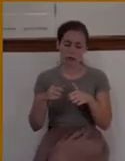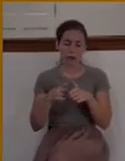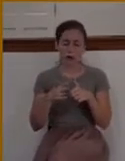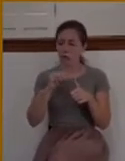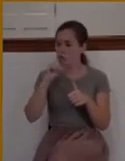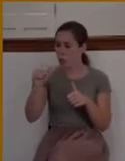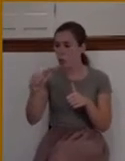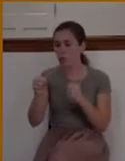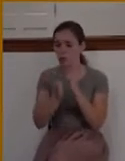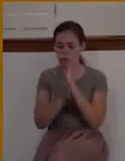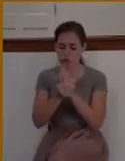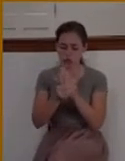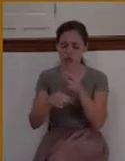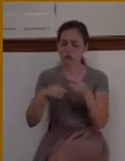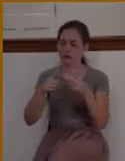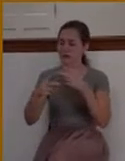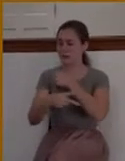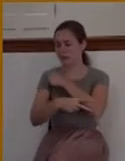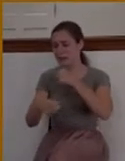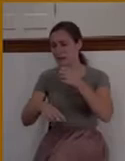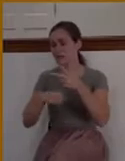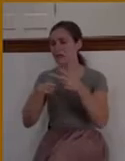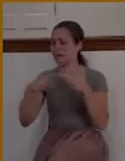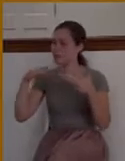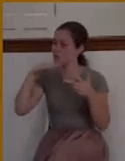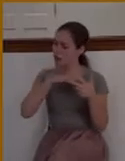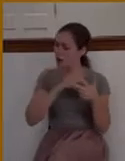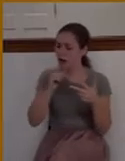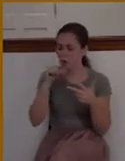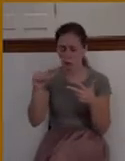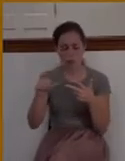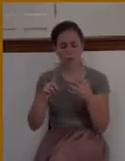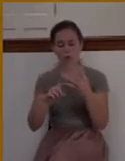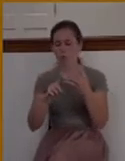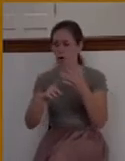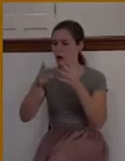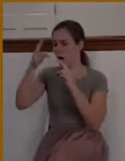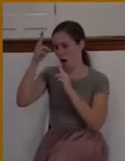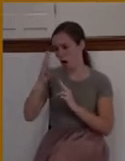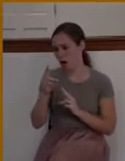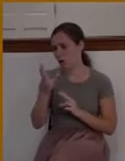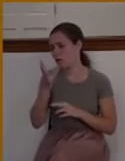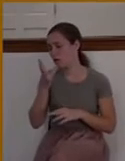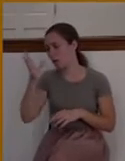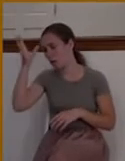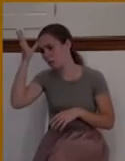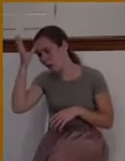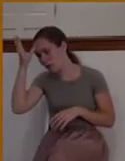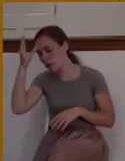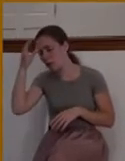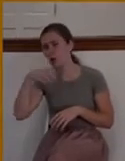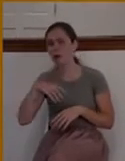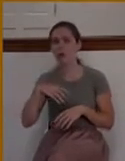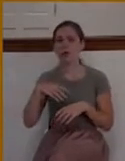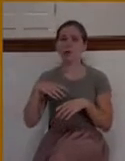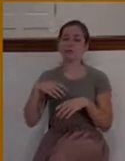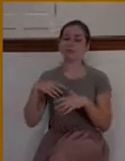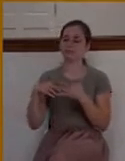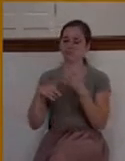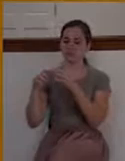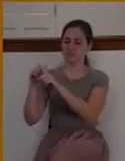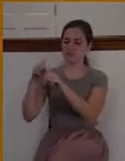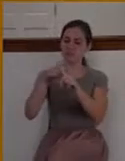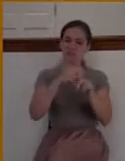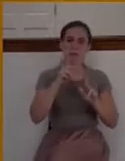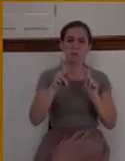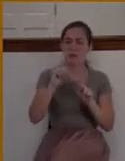not steal. Do not bear false witness. Defraud not. Honor thy father and thy mother. In verse 20, And he answered and he said unto him,